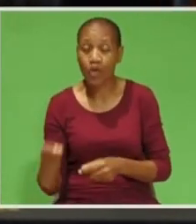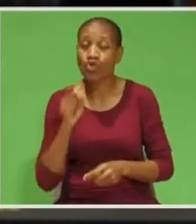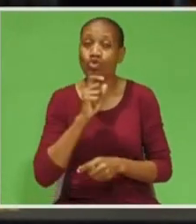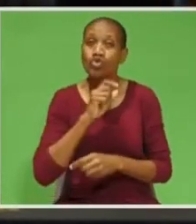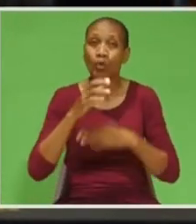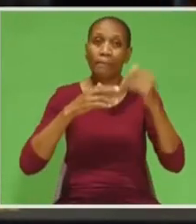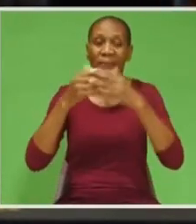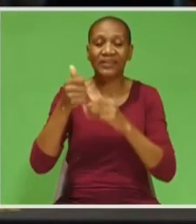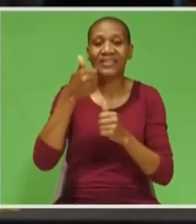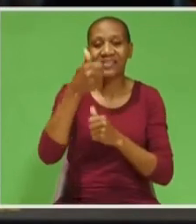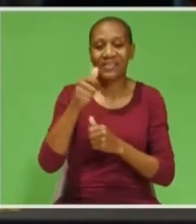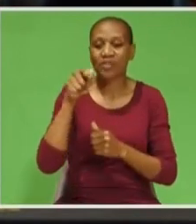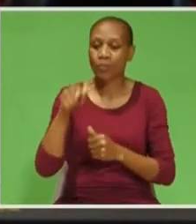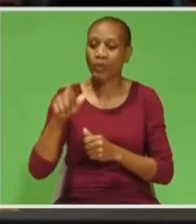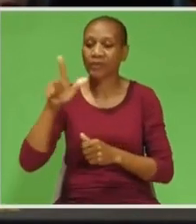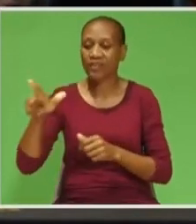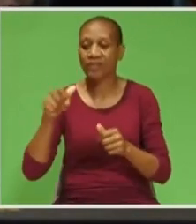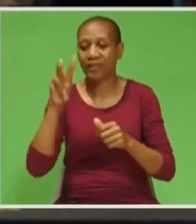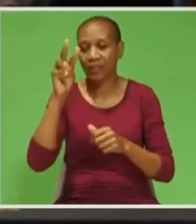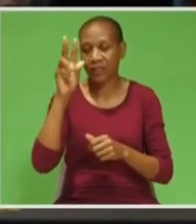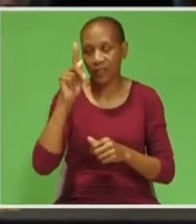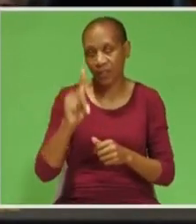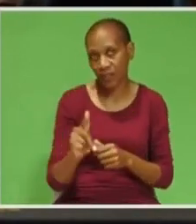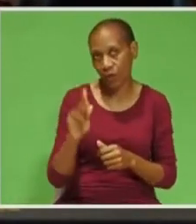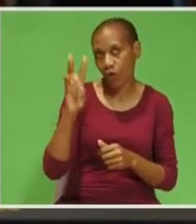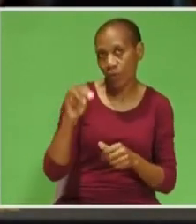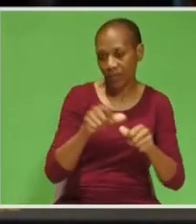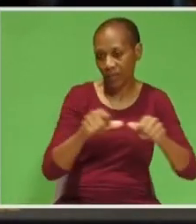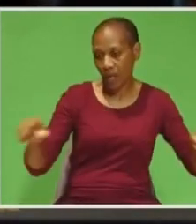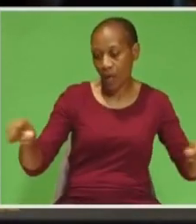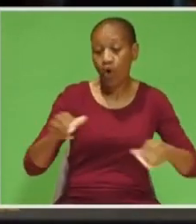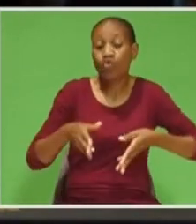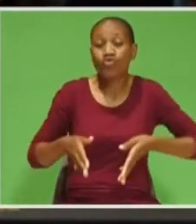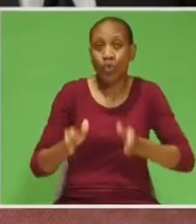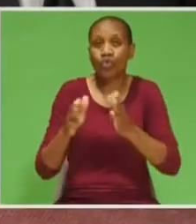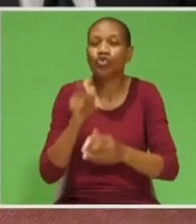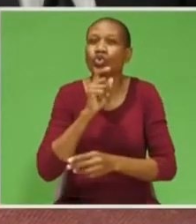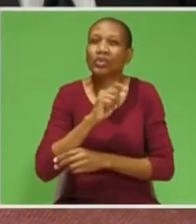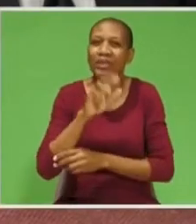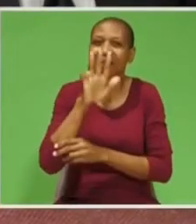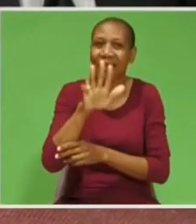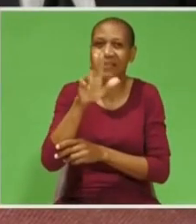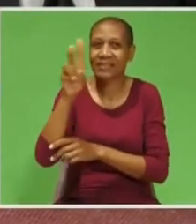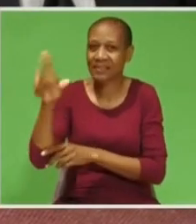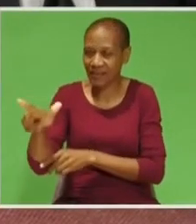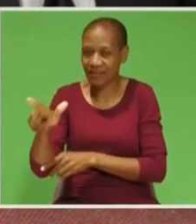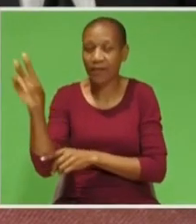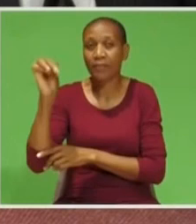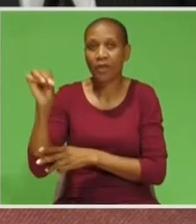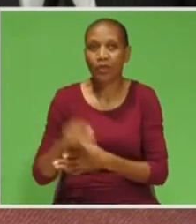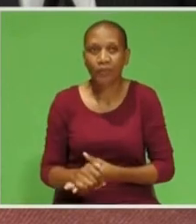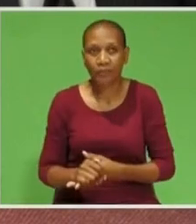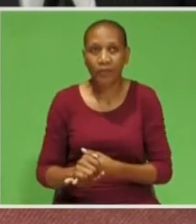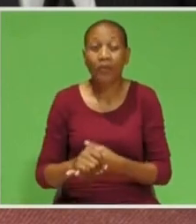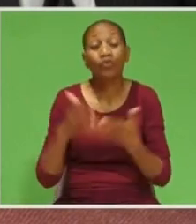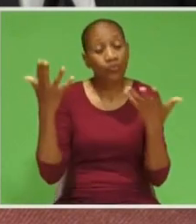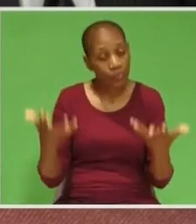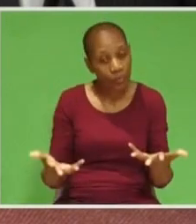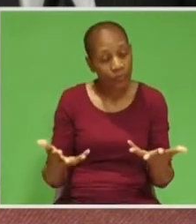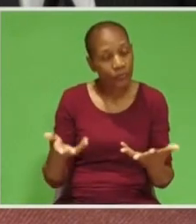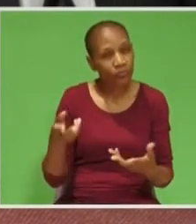.7 kilometres off-road at a cost of $97 million. Industry experts will tell you